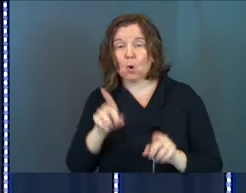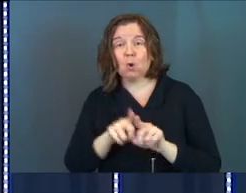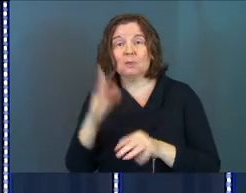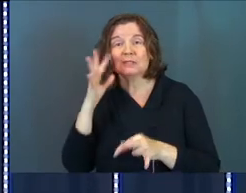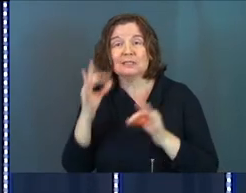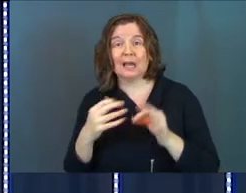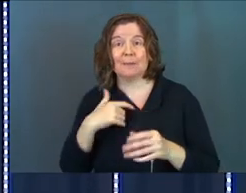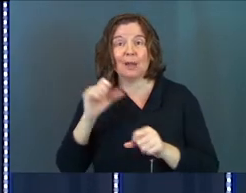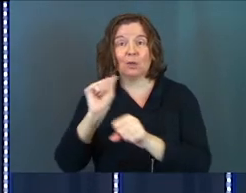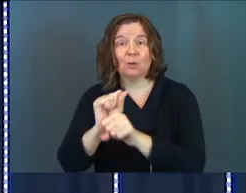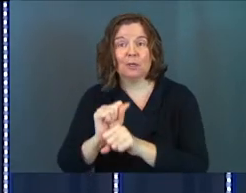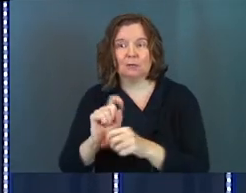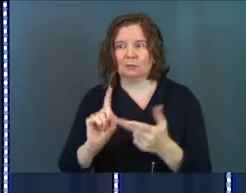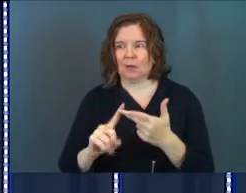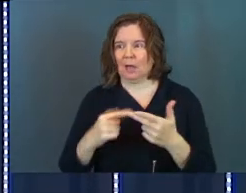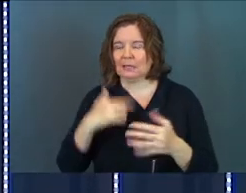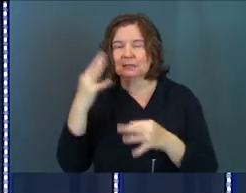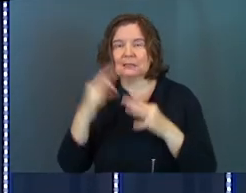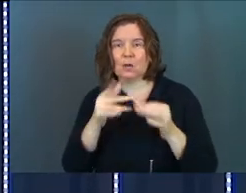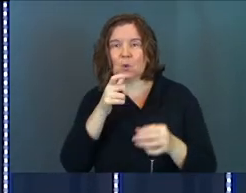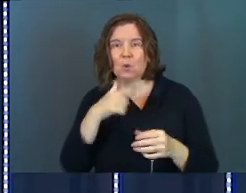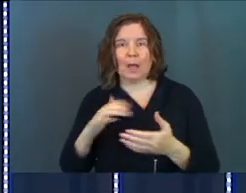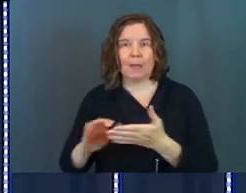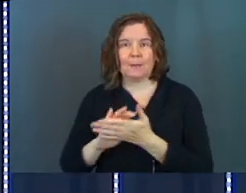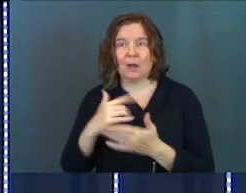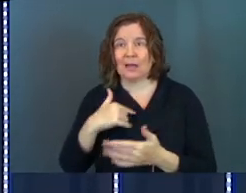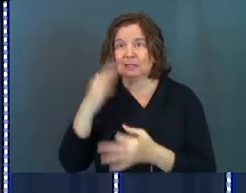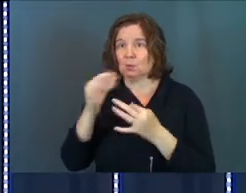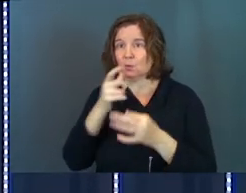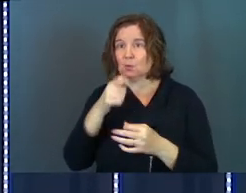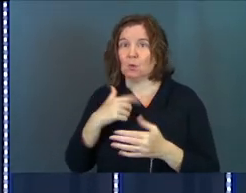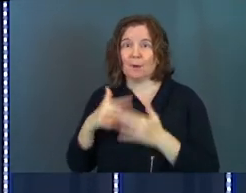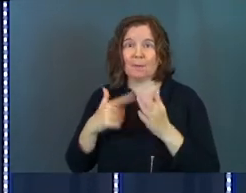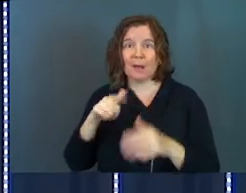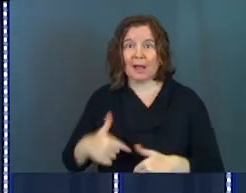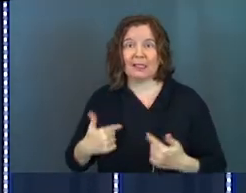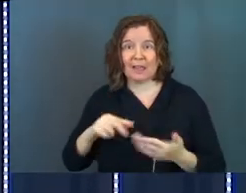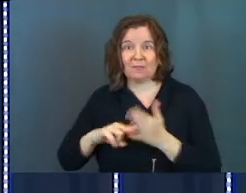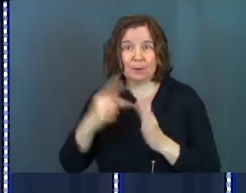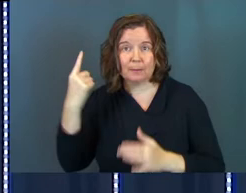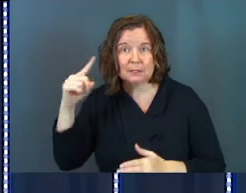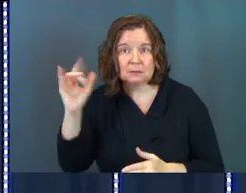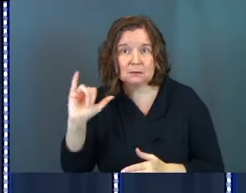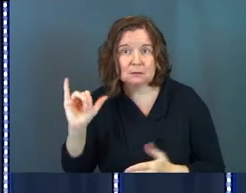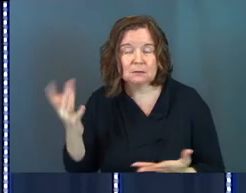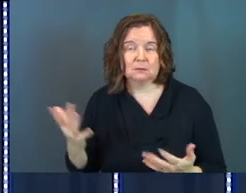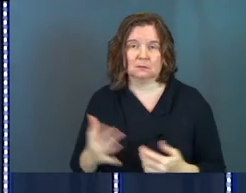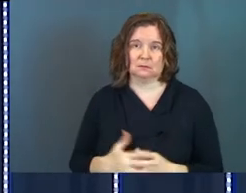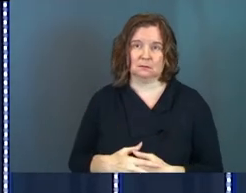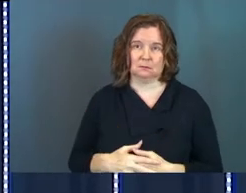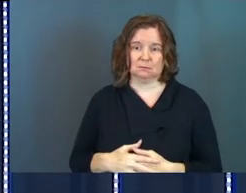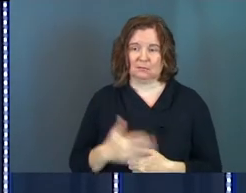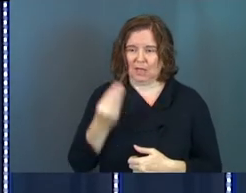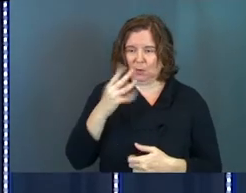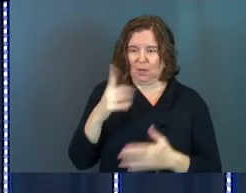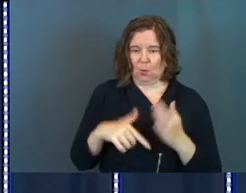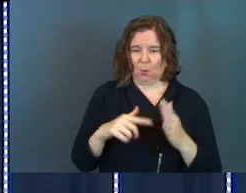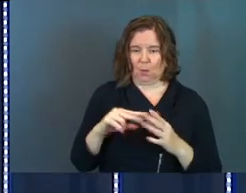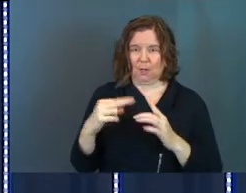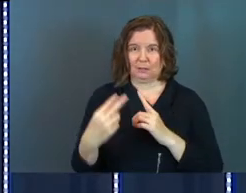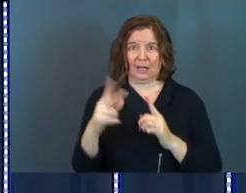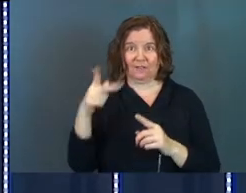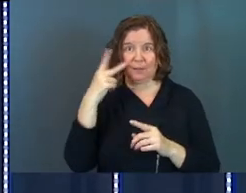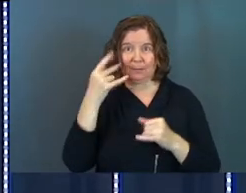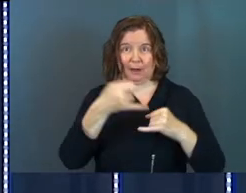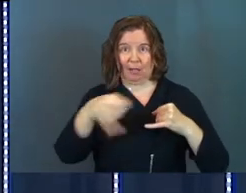who also decides my career. I'm the one who decides who I marry. I'm the one who decides what my life purpose is. I don't care what side of the